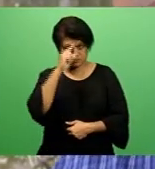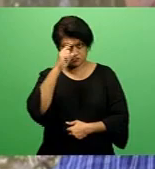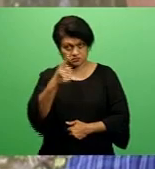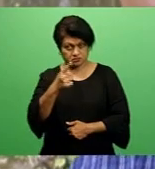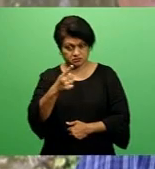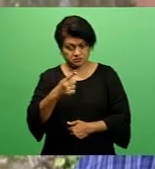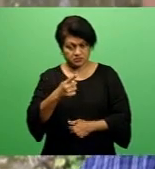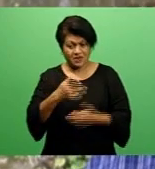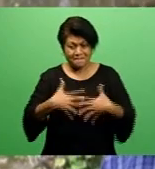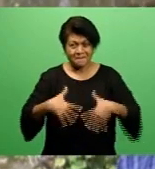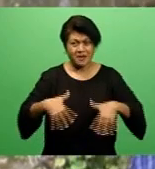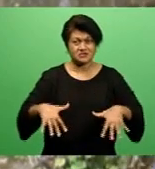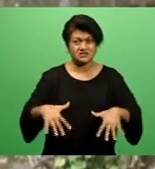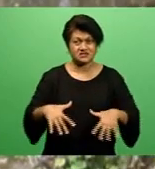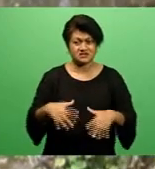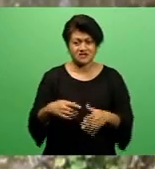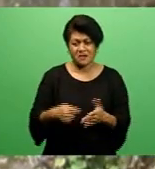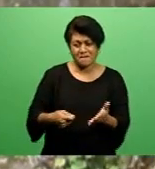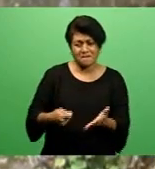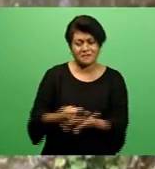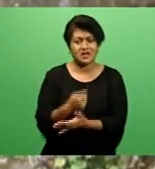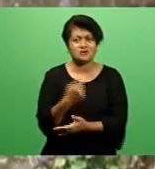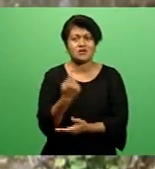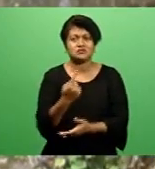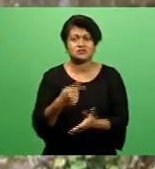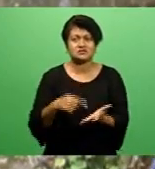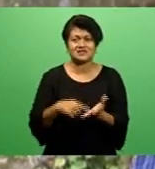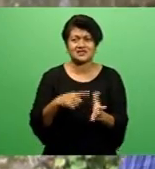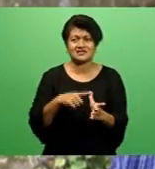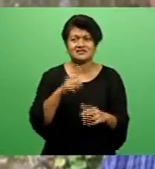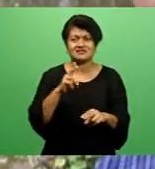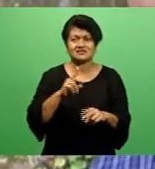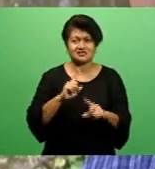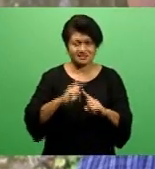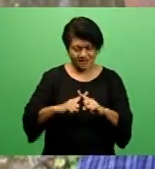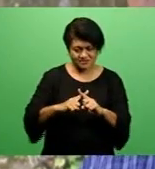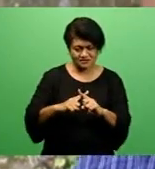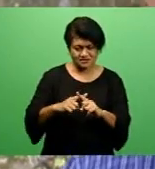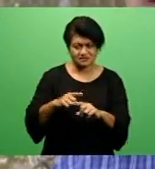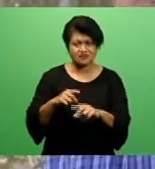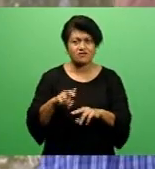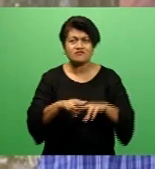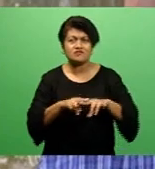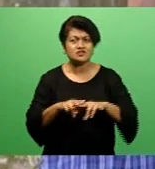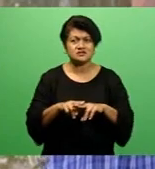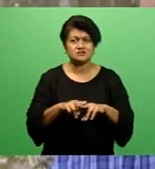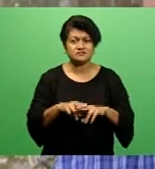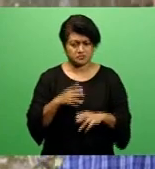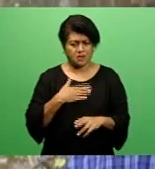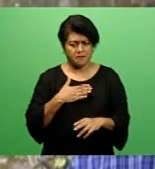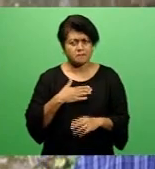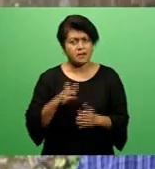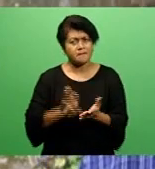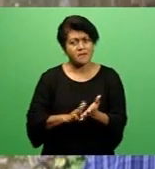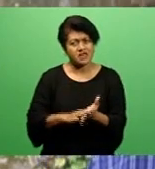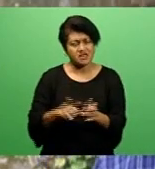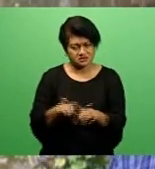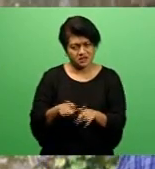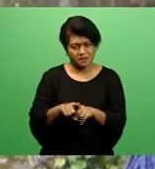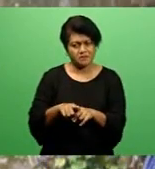paid by the taxpayers of Fiji. As a cabinet minister, my mother was a cabinet minister also.